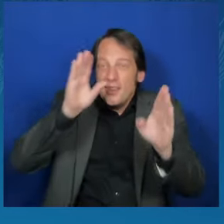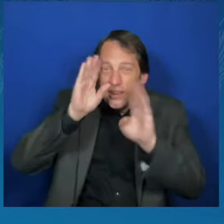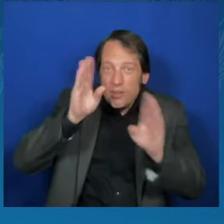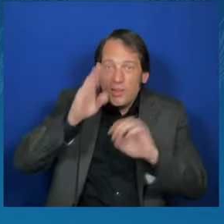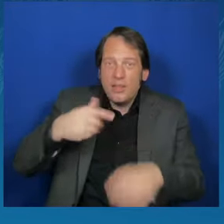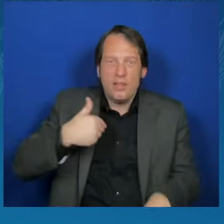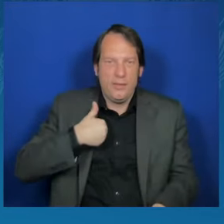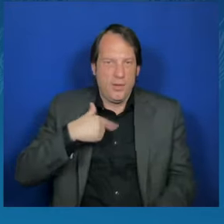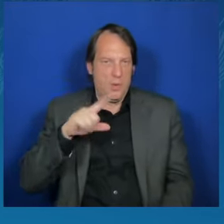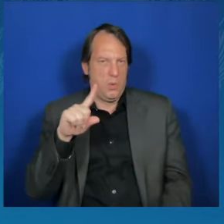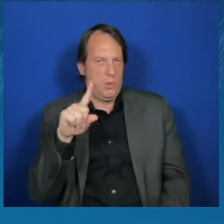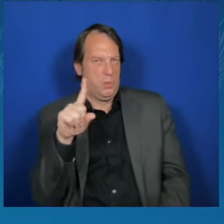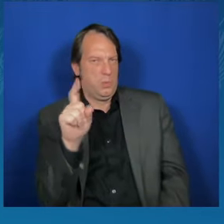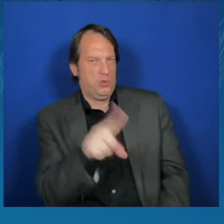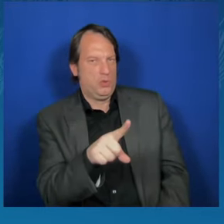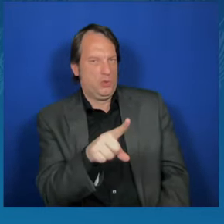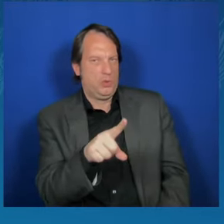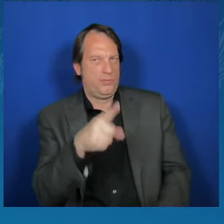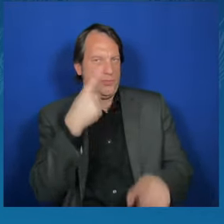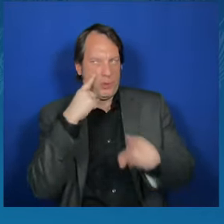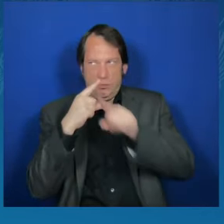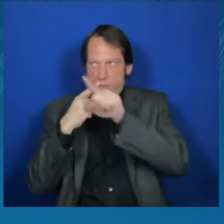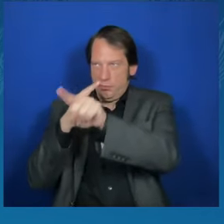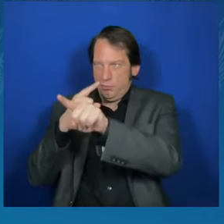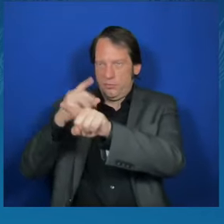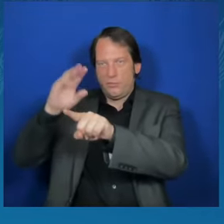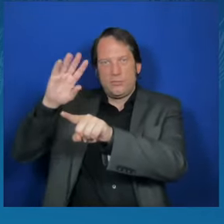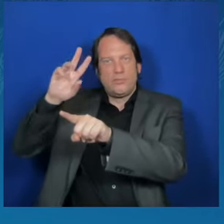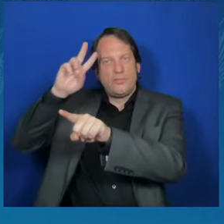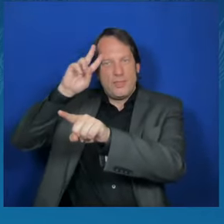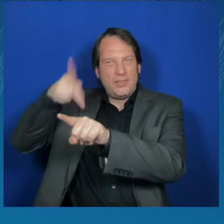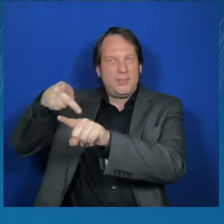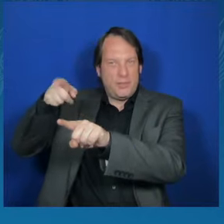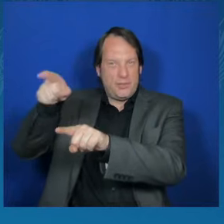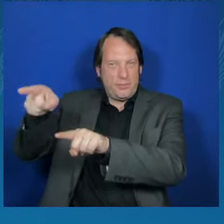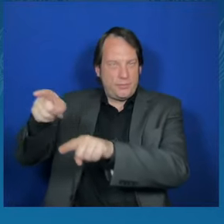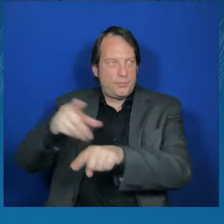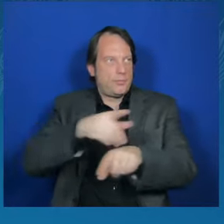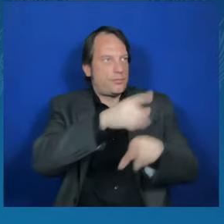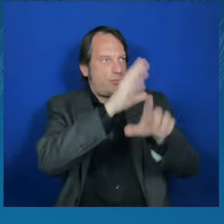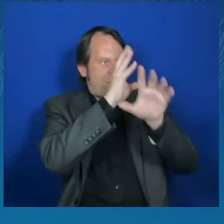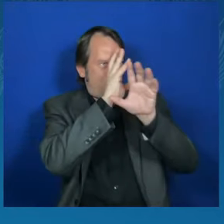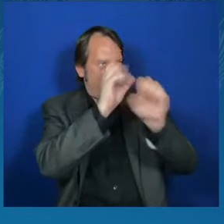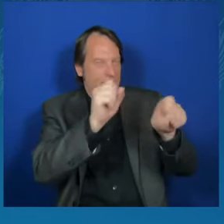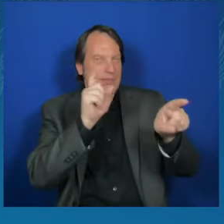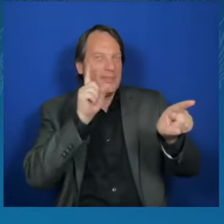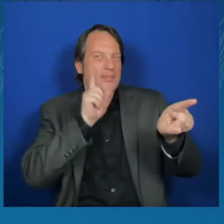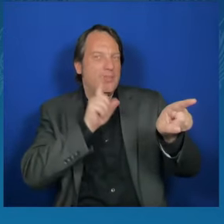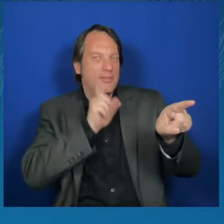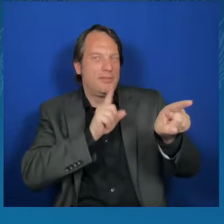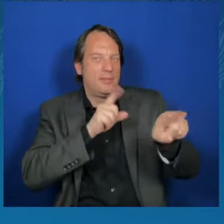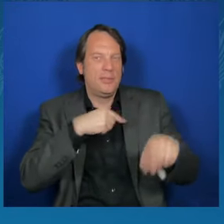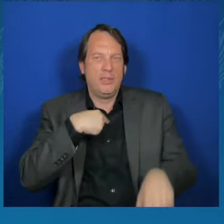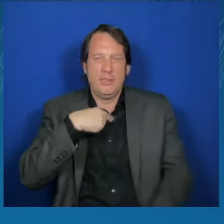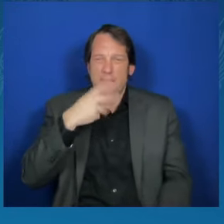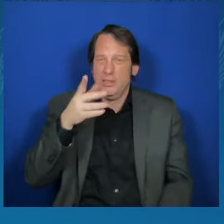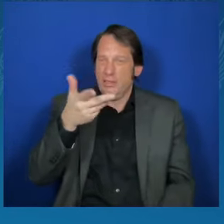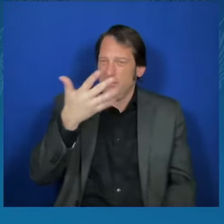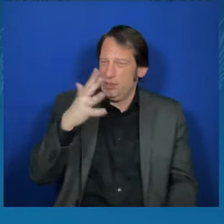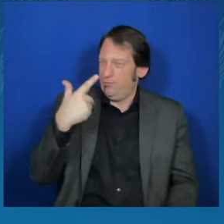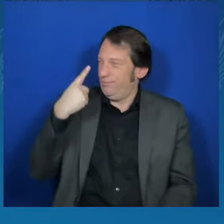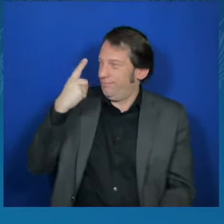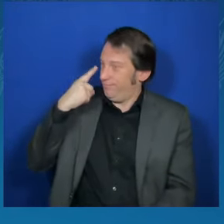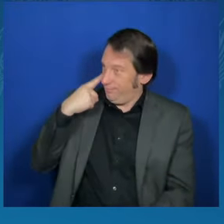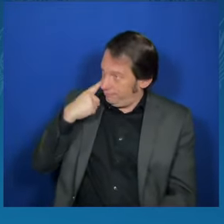President and to Mr. President. We see how difficult it is for the Congress to deal with the